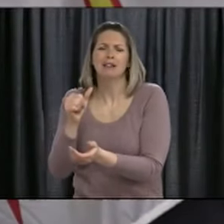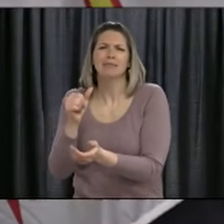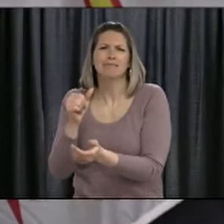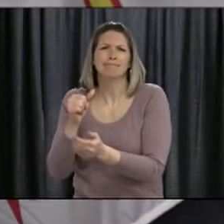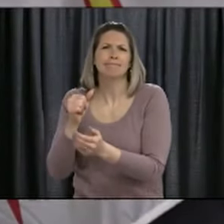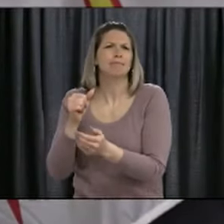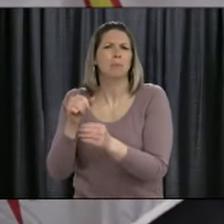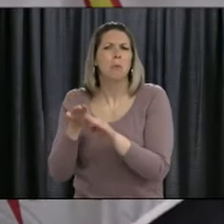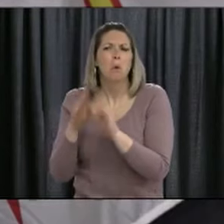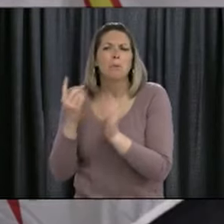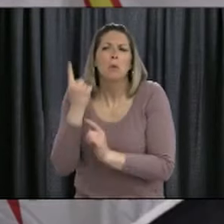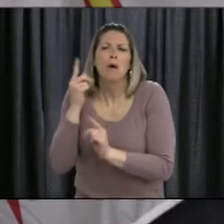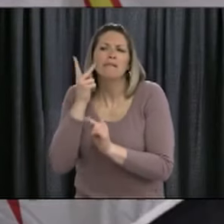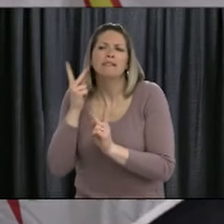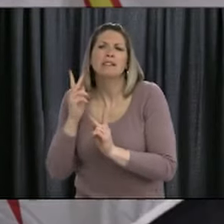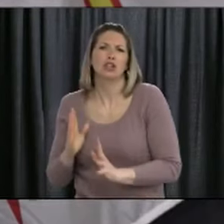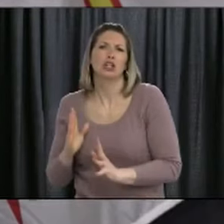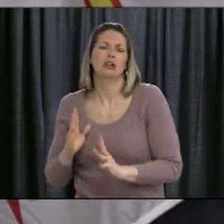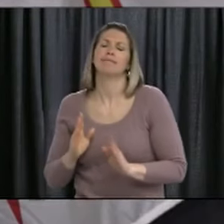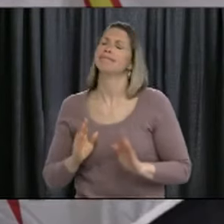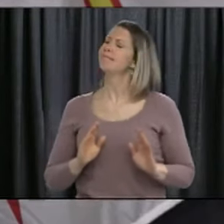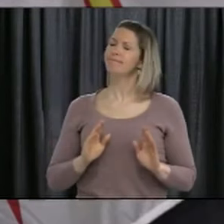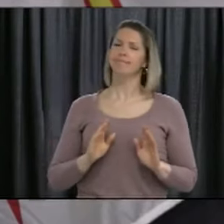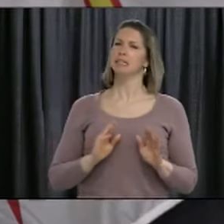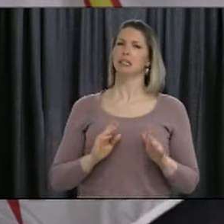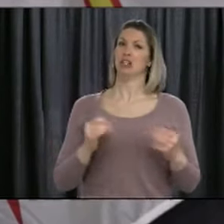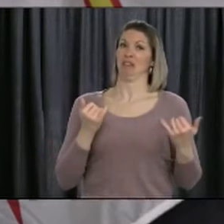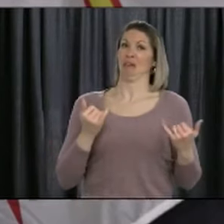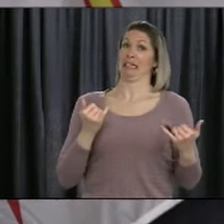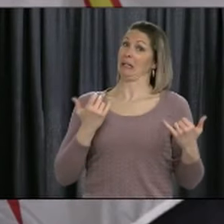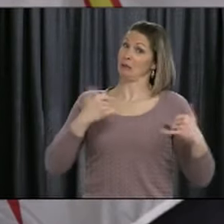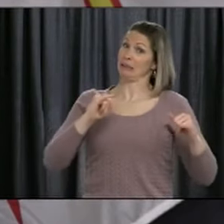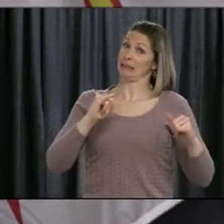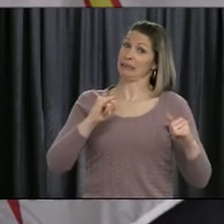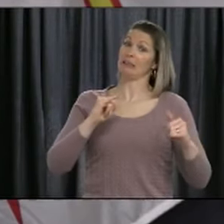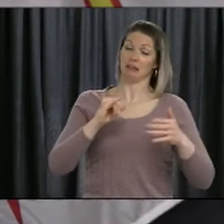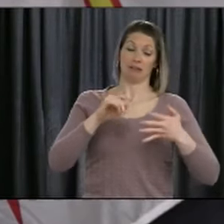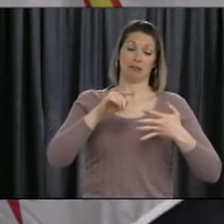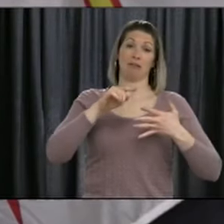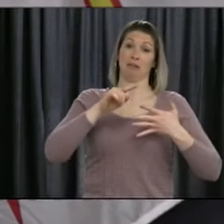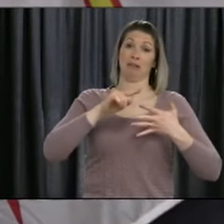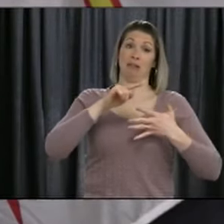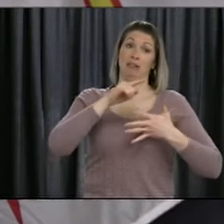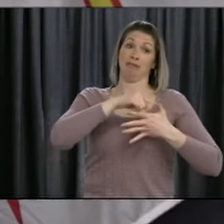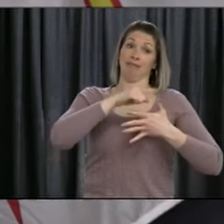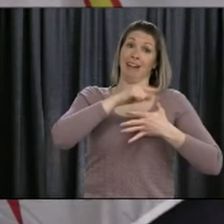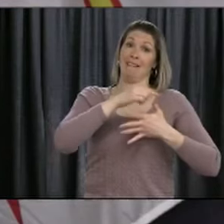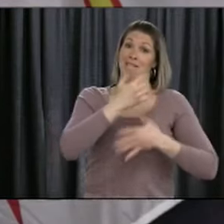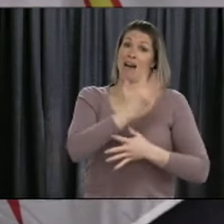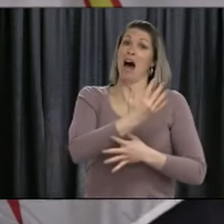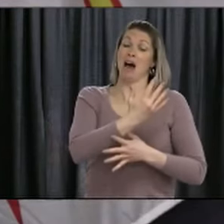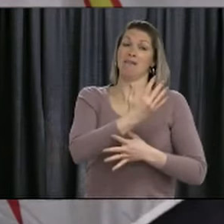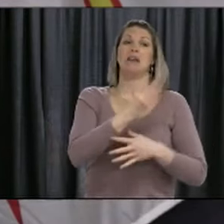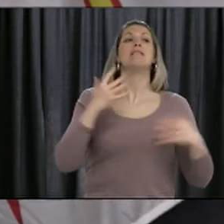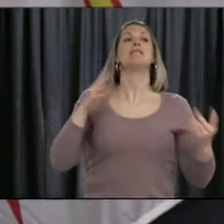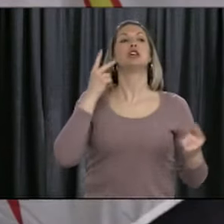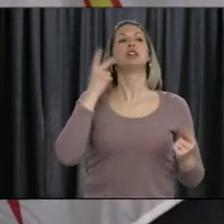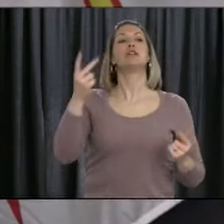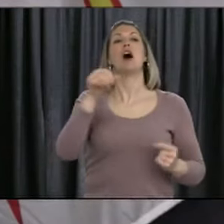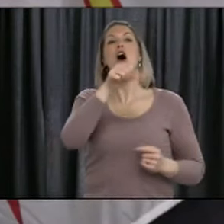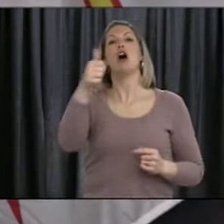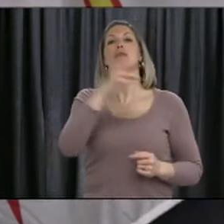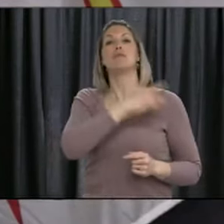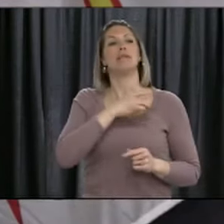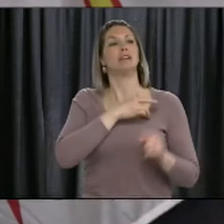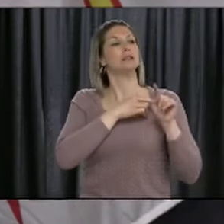early, and as I said, we have to protect these vulnerable populations. We've seen the tragedy that has happened in many long-term care